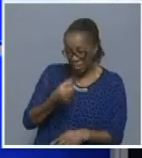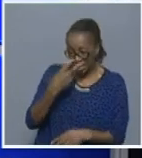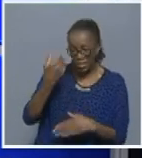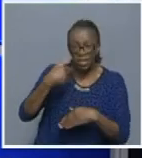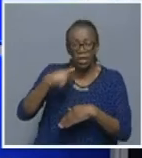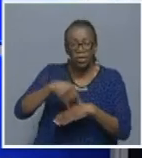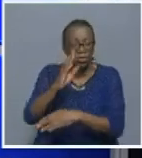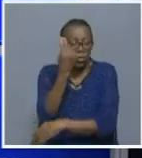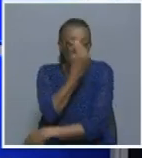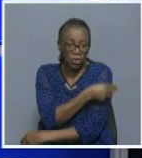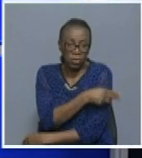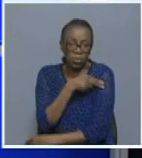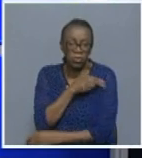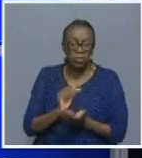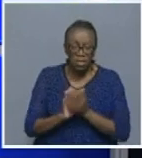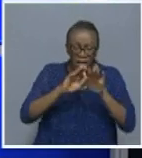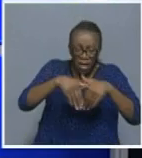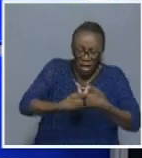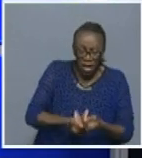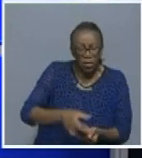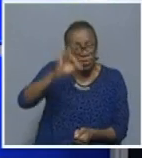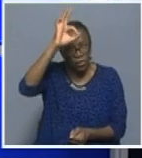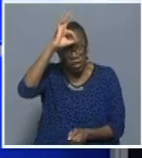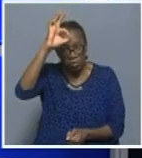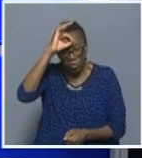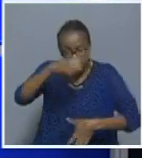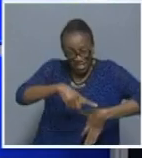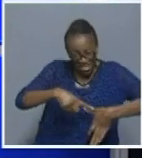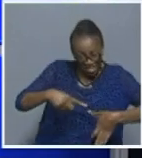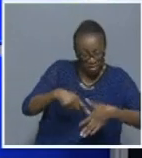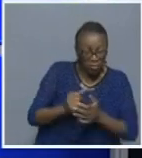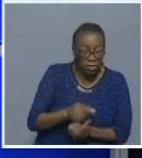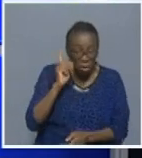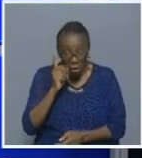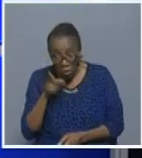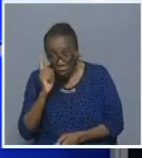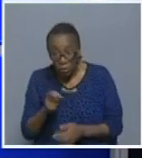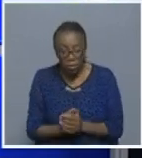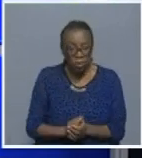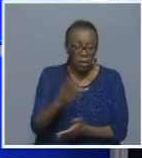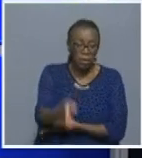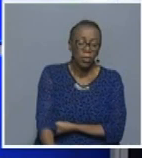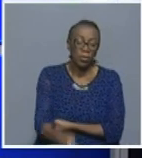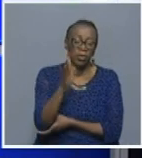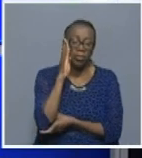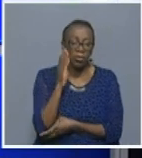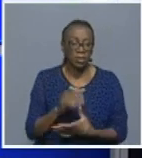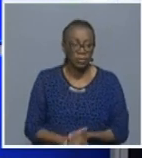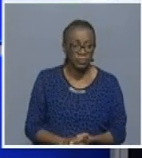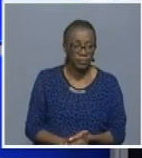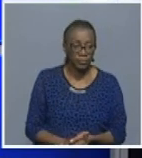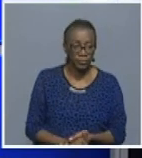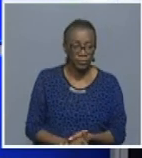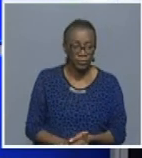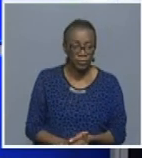Thank you very much. For us here in Zambezi, the border with Angola is closed. It's only